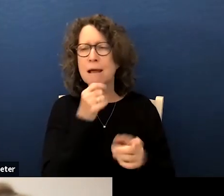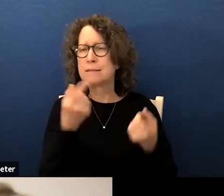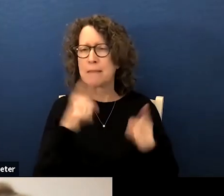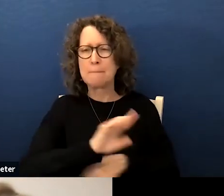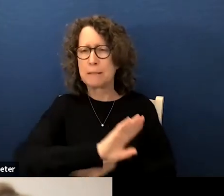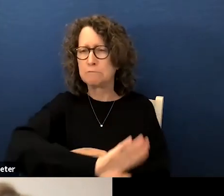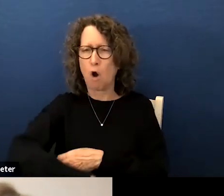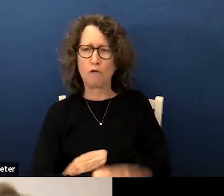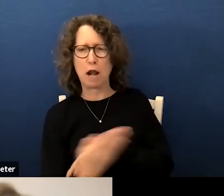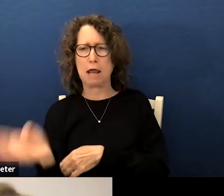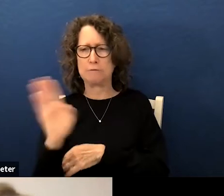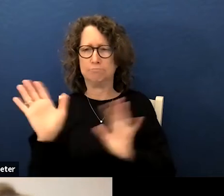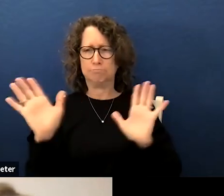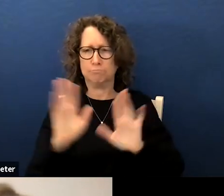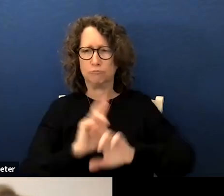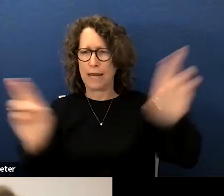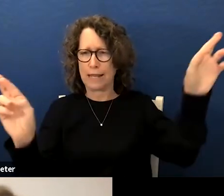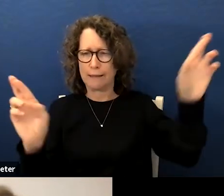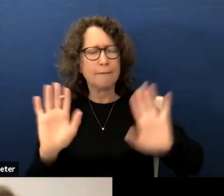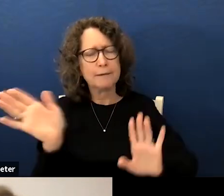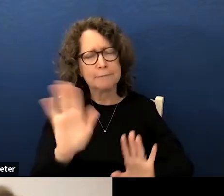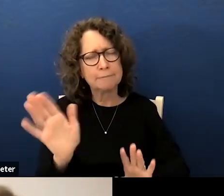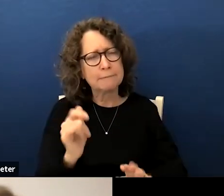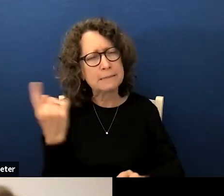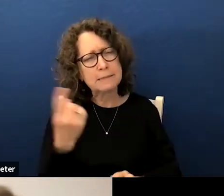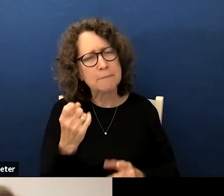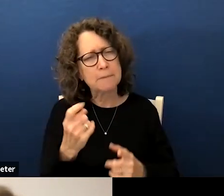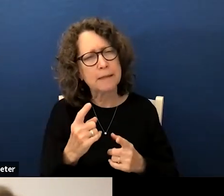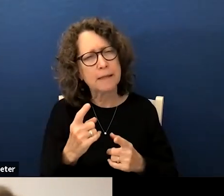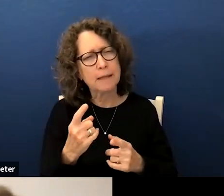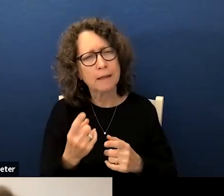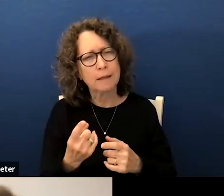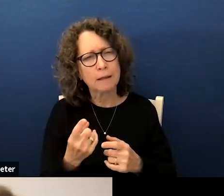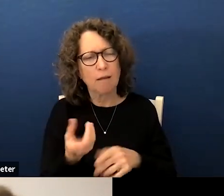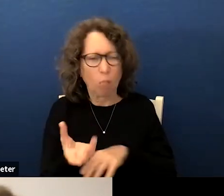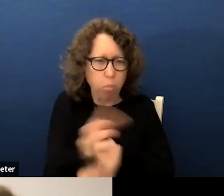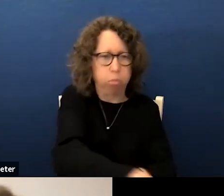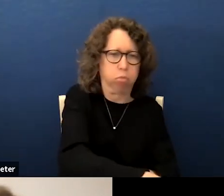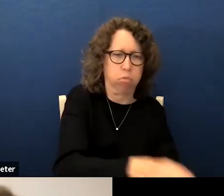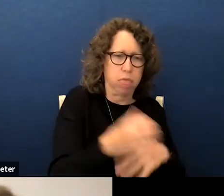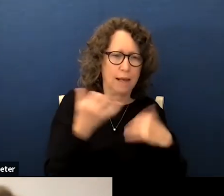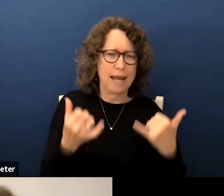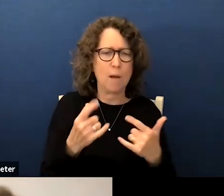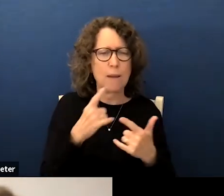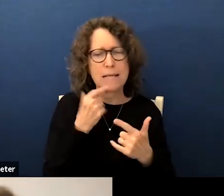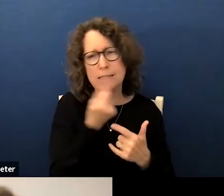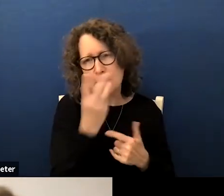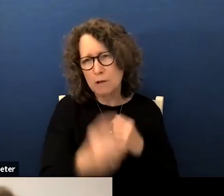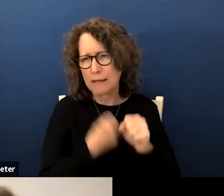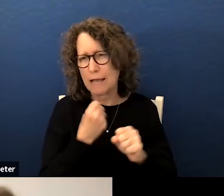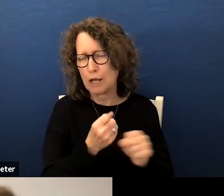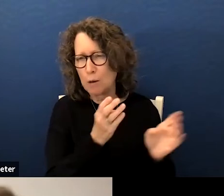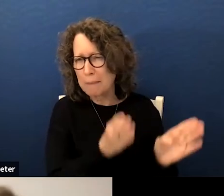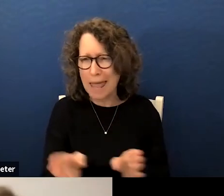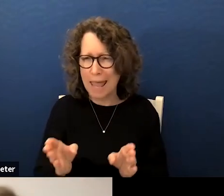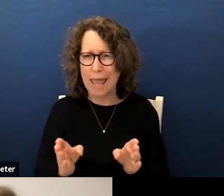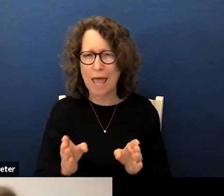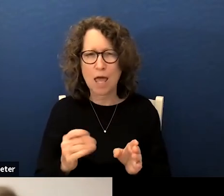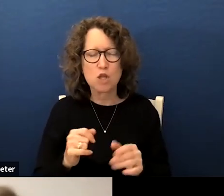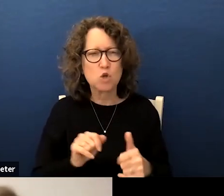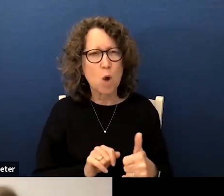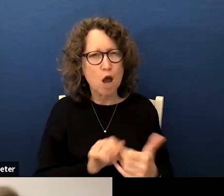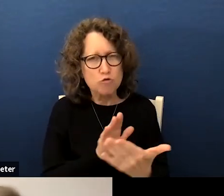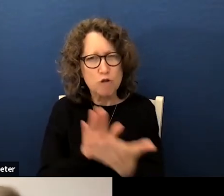overnight it is not something that just is forced down people's throats it is a multi-year plan to address inequitable